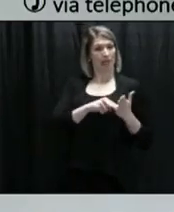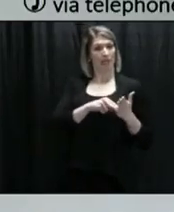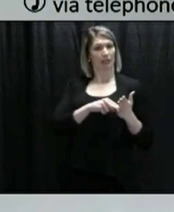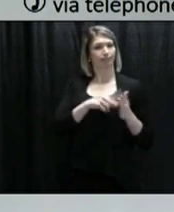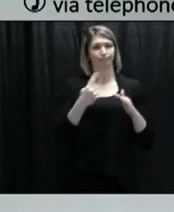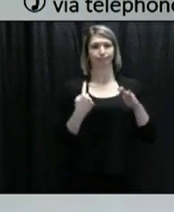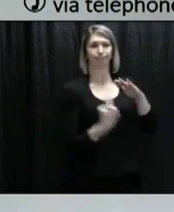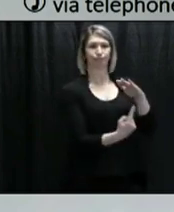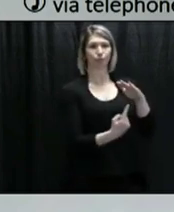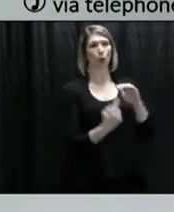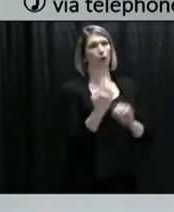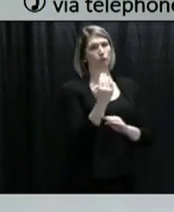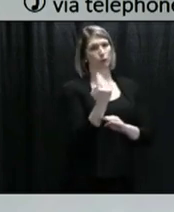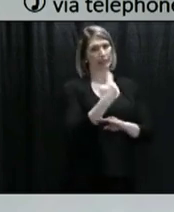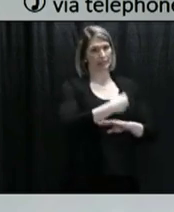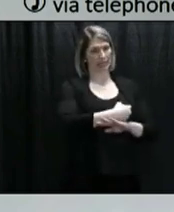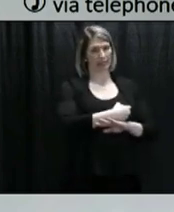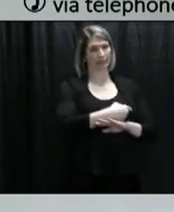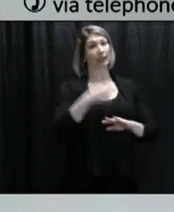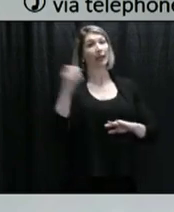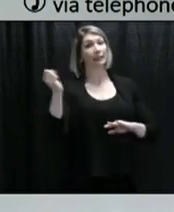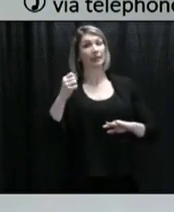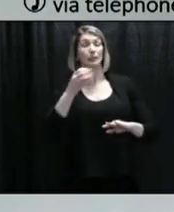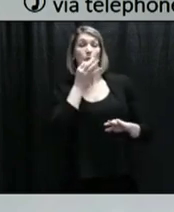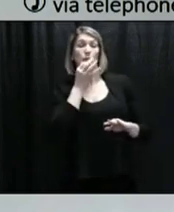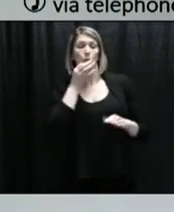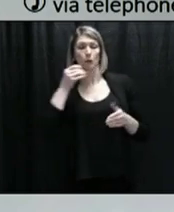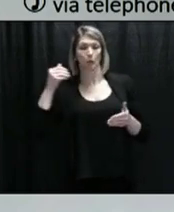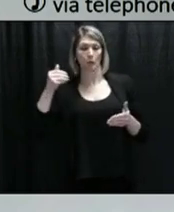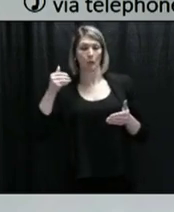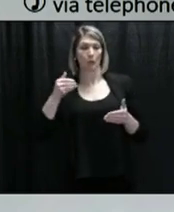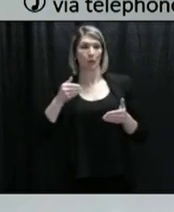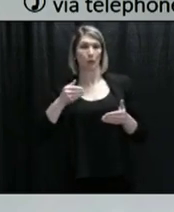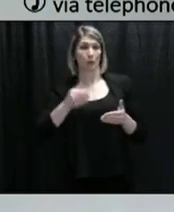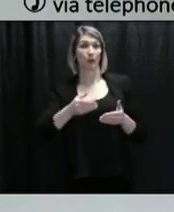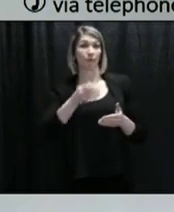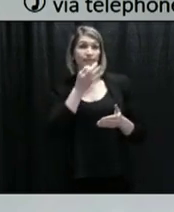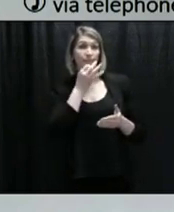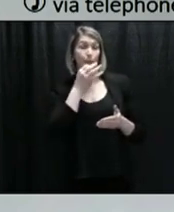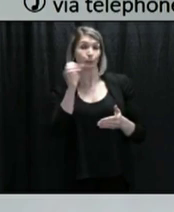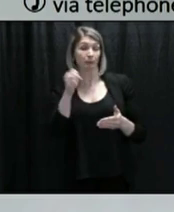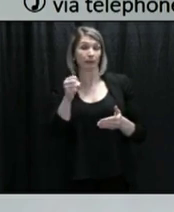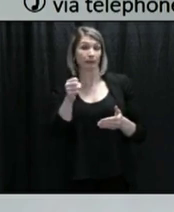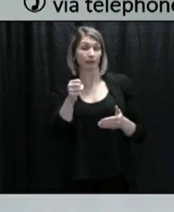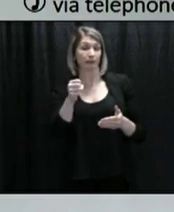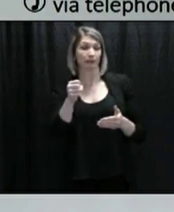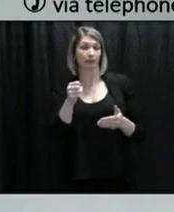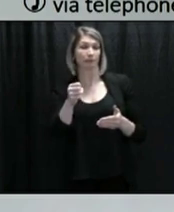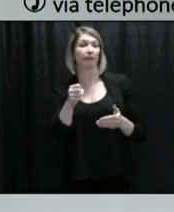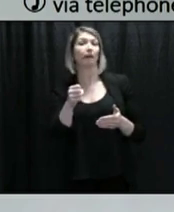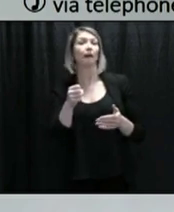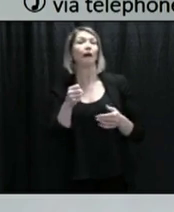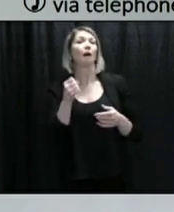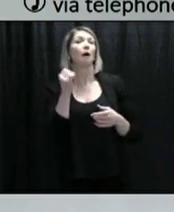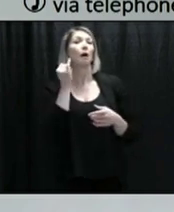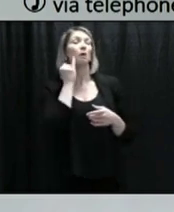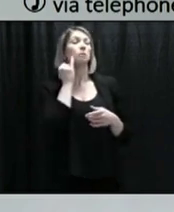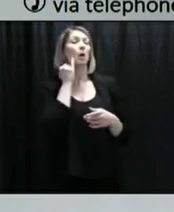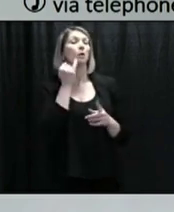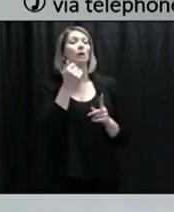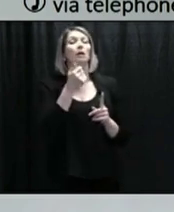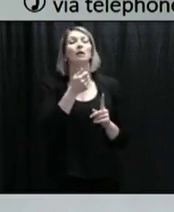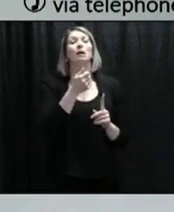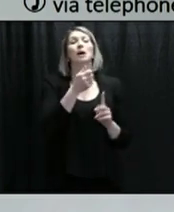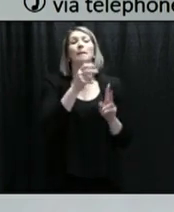that date is 14 days post the last exposure. So at that point, if someone has not